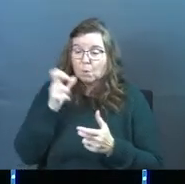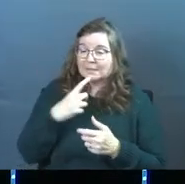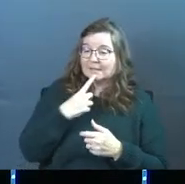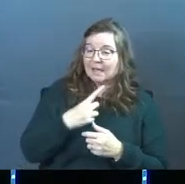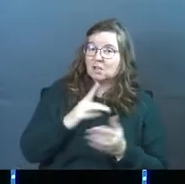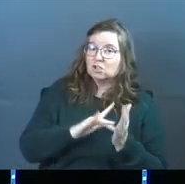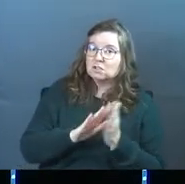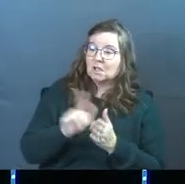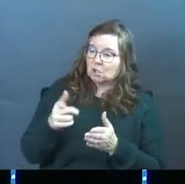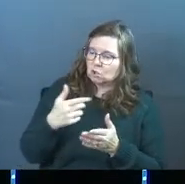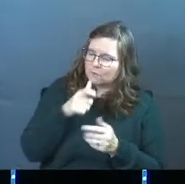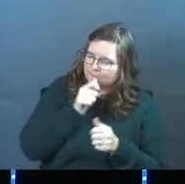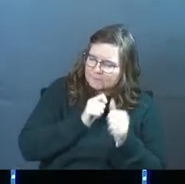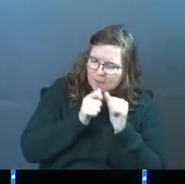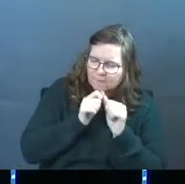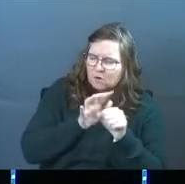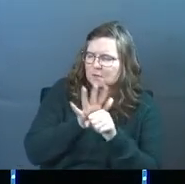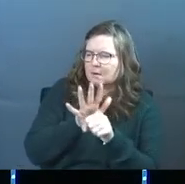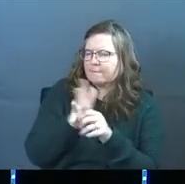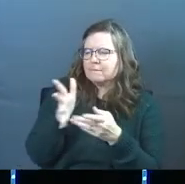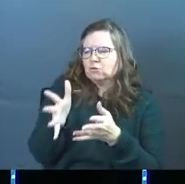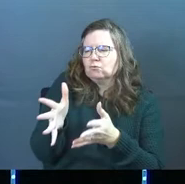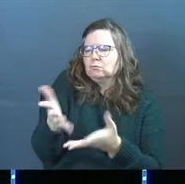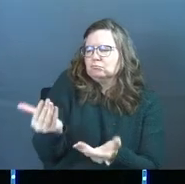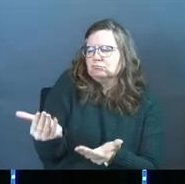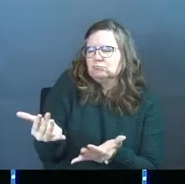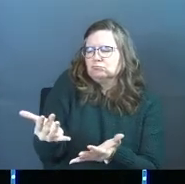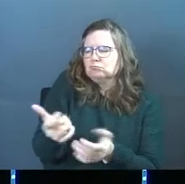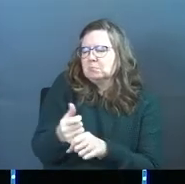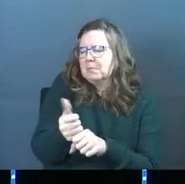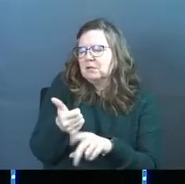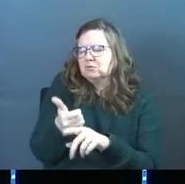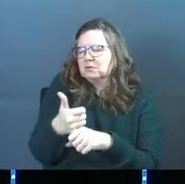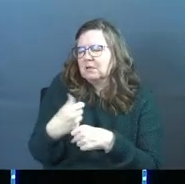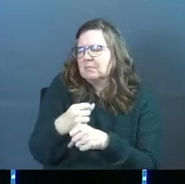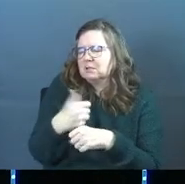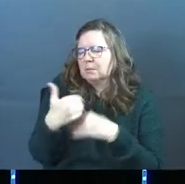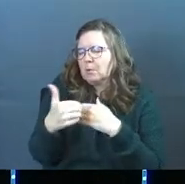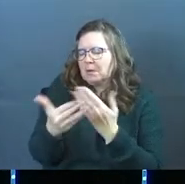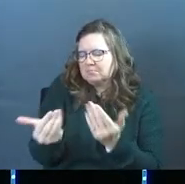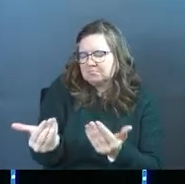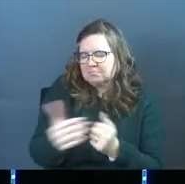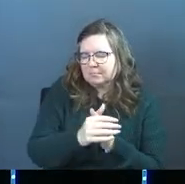is saying is, Jesus, you've suffered enough. Just make yourself some bread.